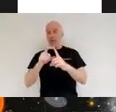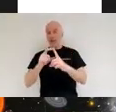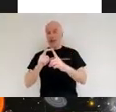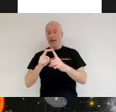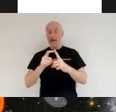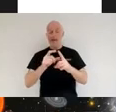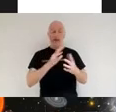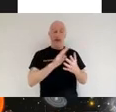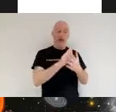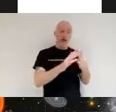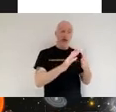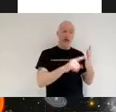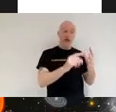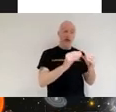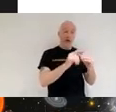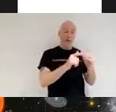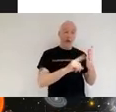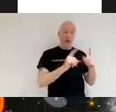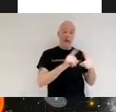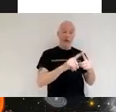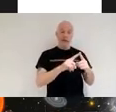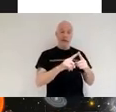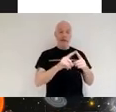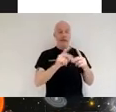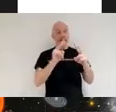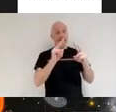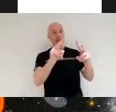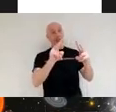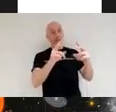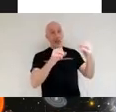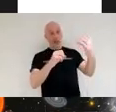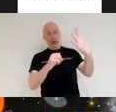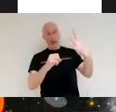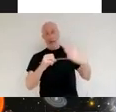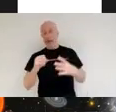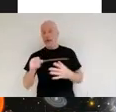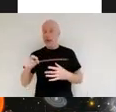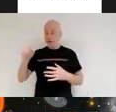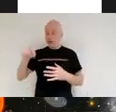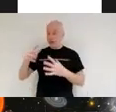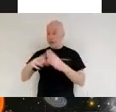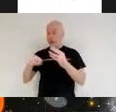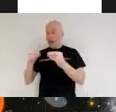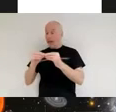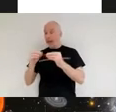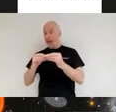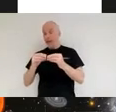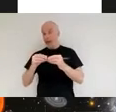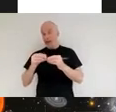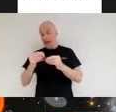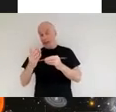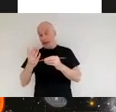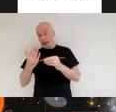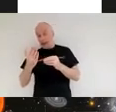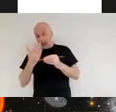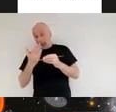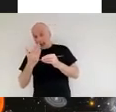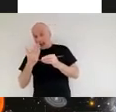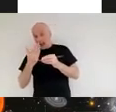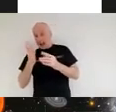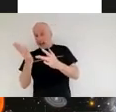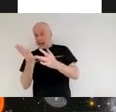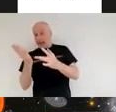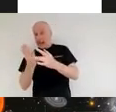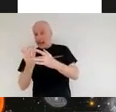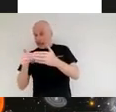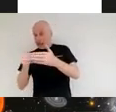imaging our universe in the near and the mid regions of the infrared spectrum now there's